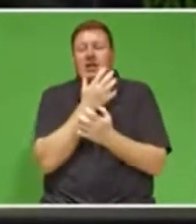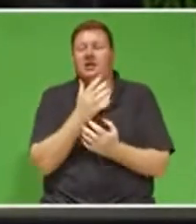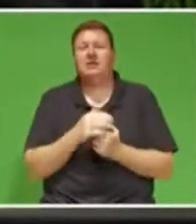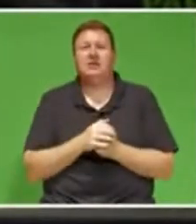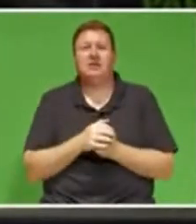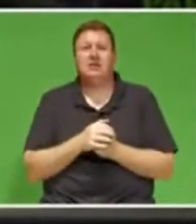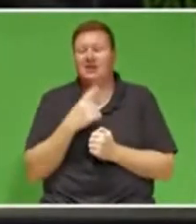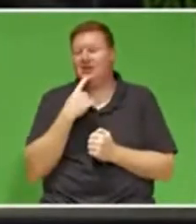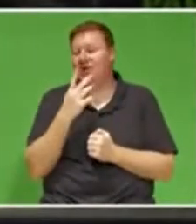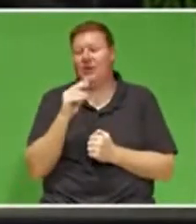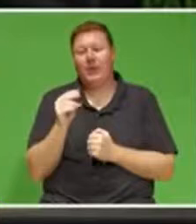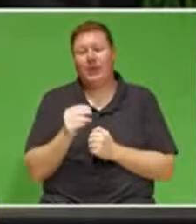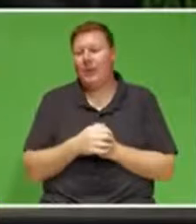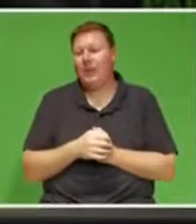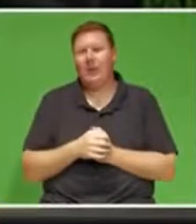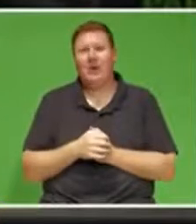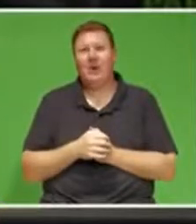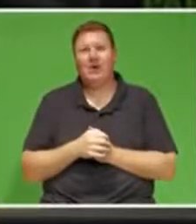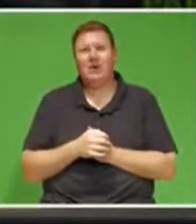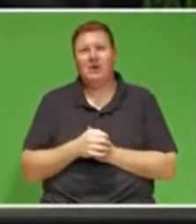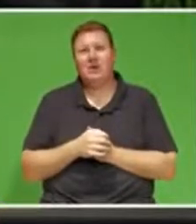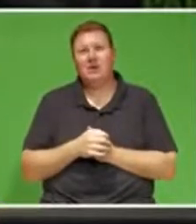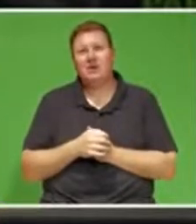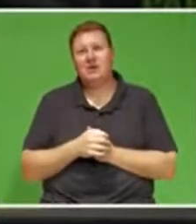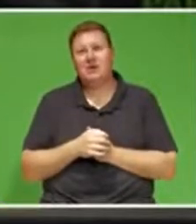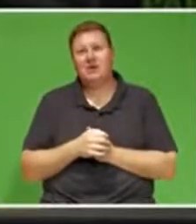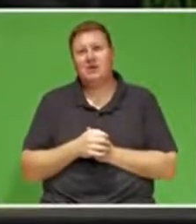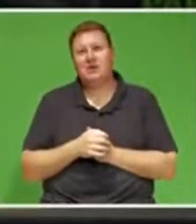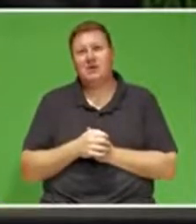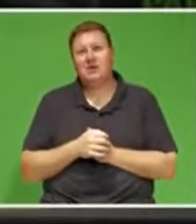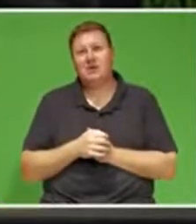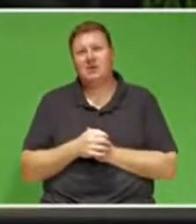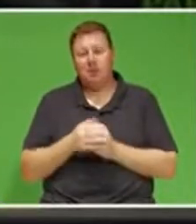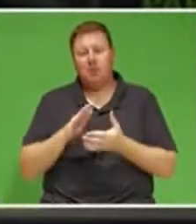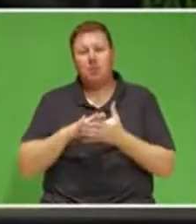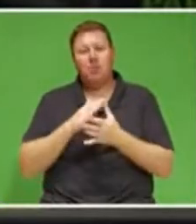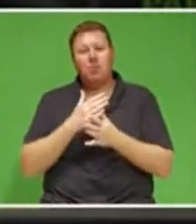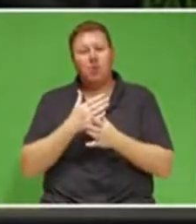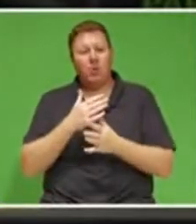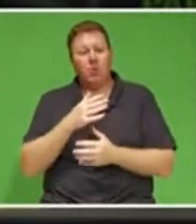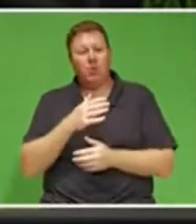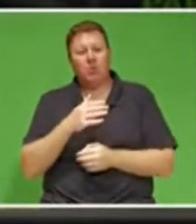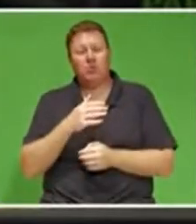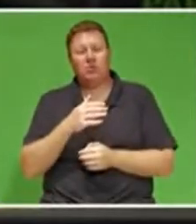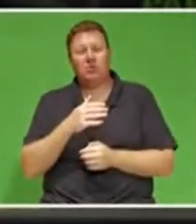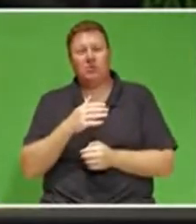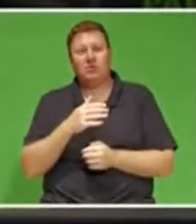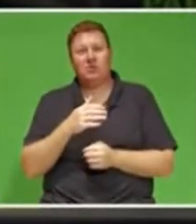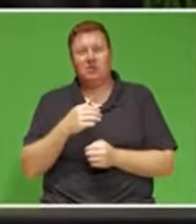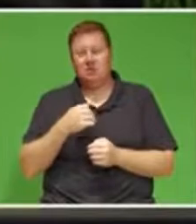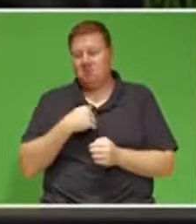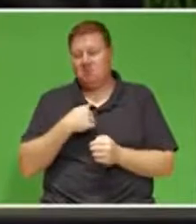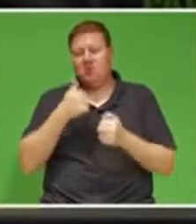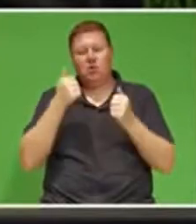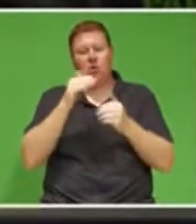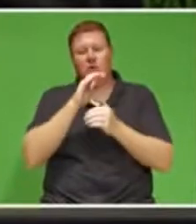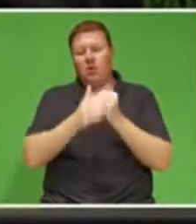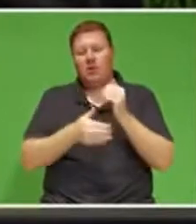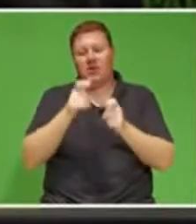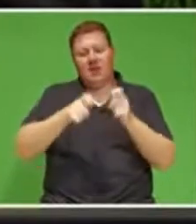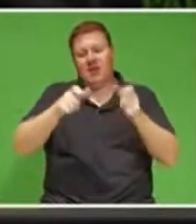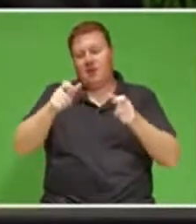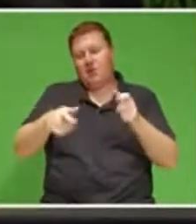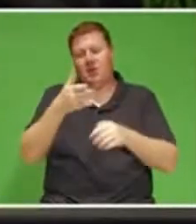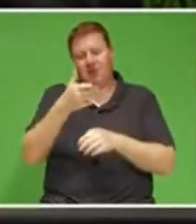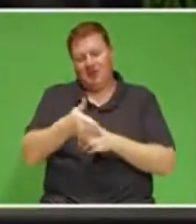I said, no, I wasn't, and it was largely due to the fact that I have really good protectors, and I thank them.